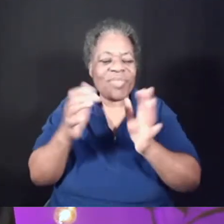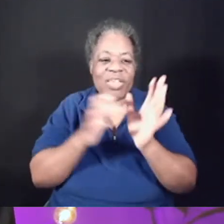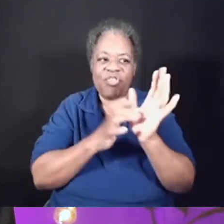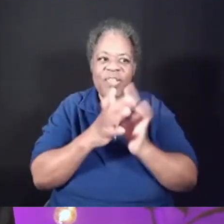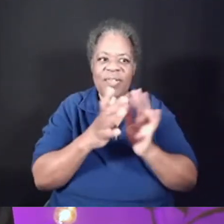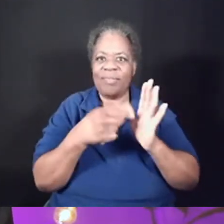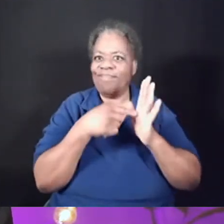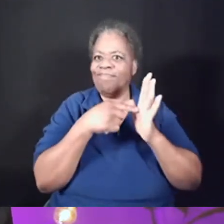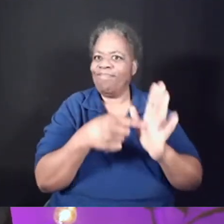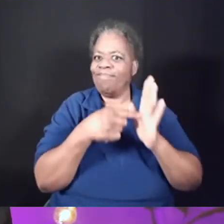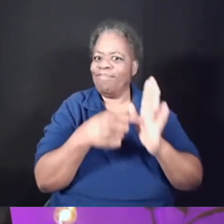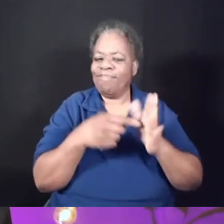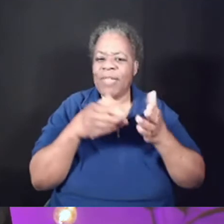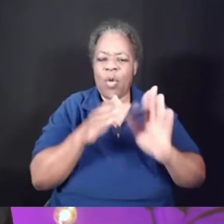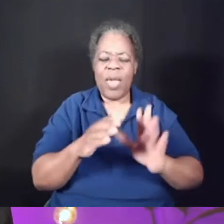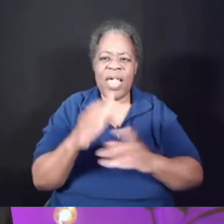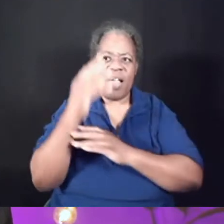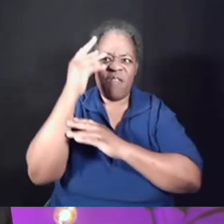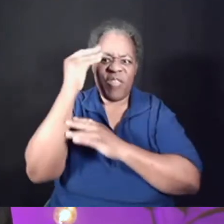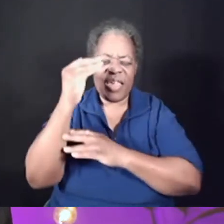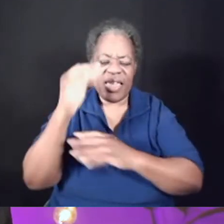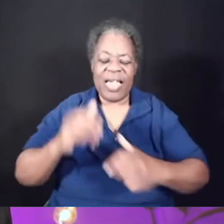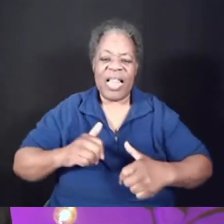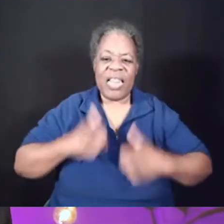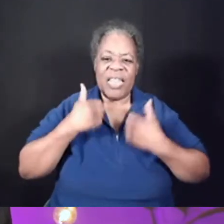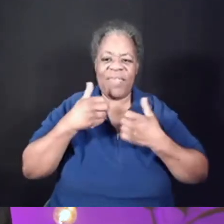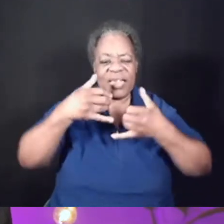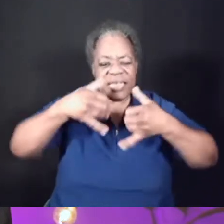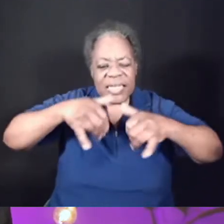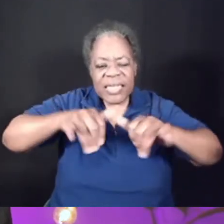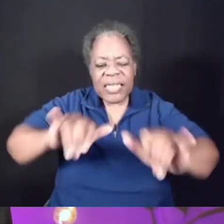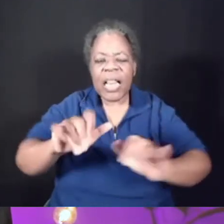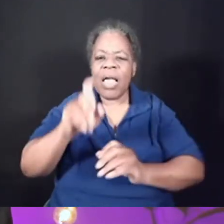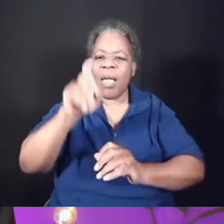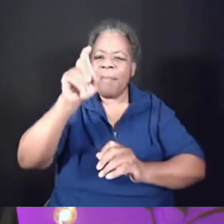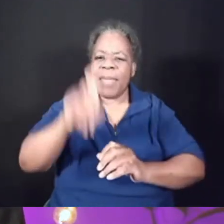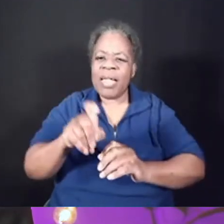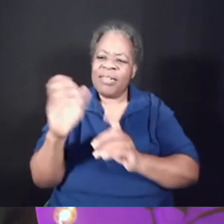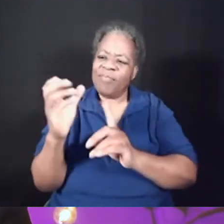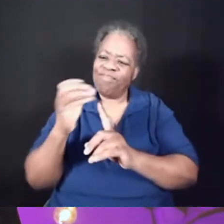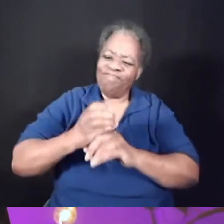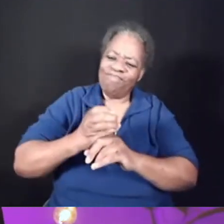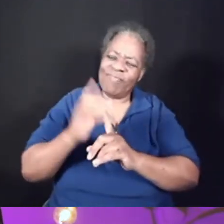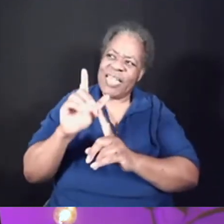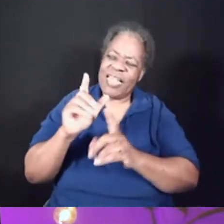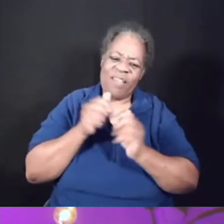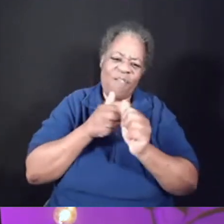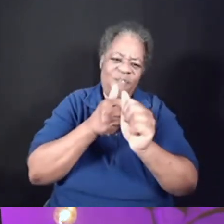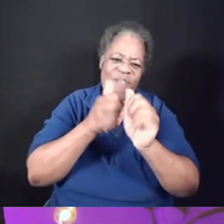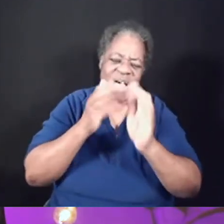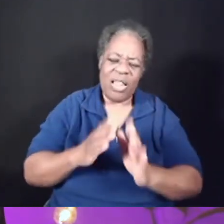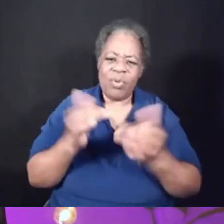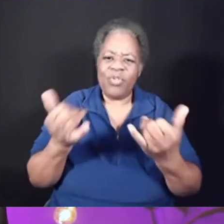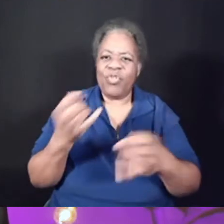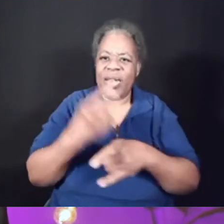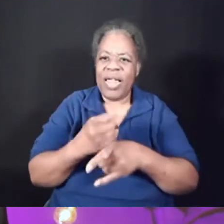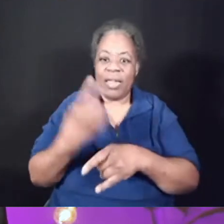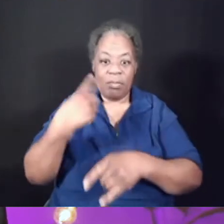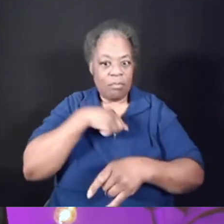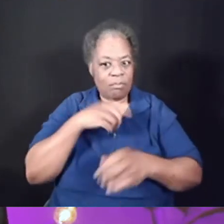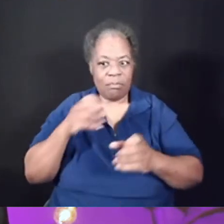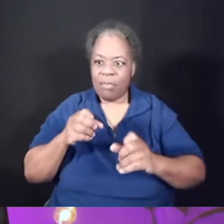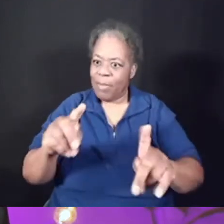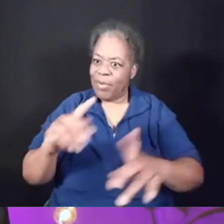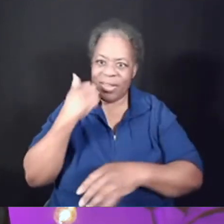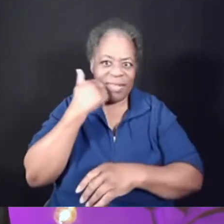thinking and living that still must define his followers today. And the thing is, you've got opportunities to live this way every single